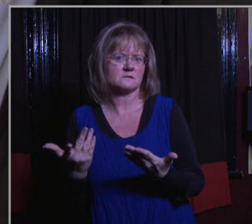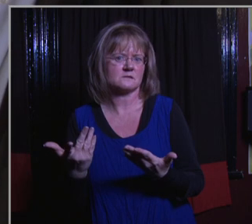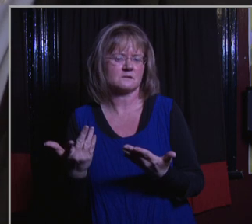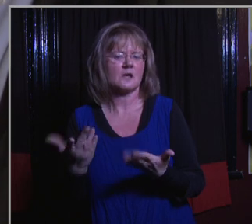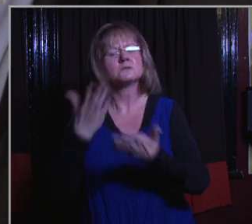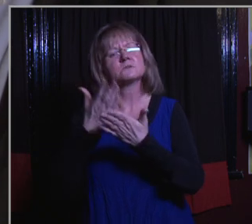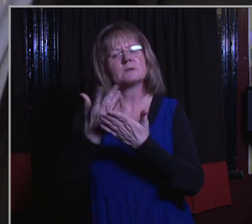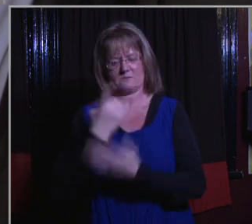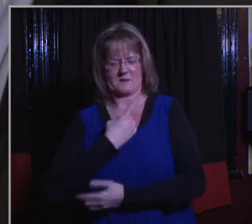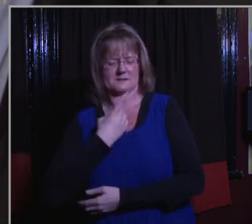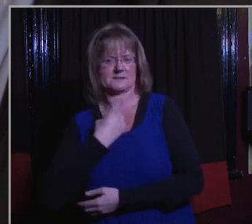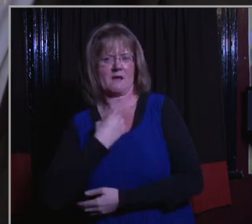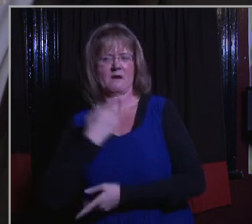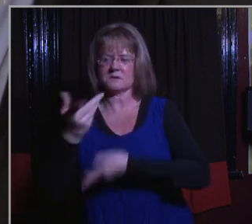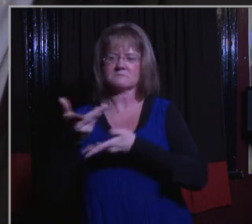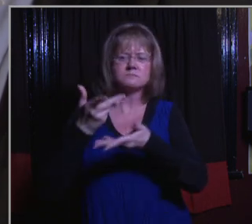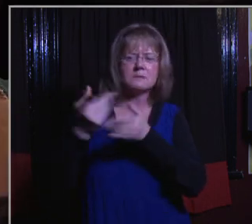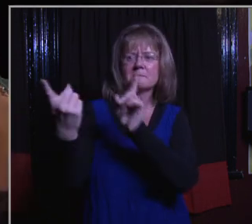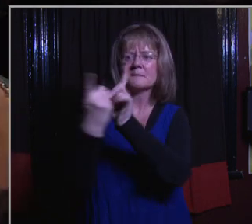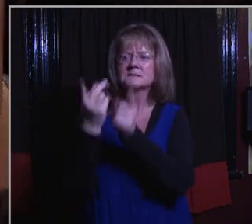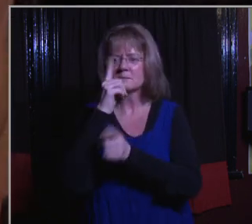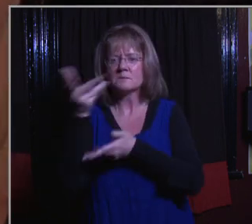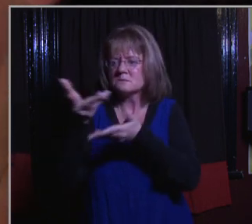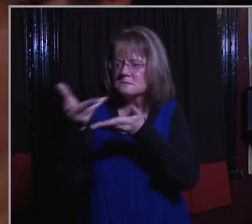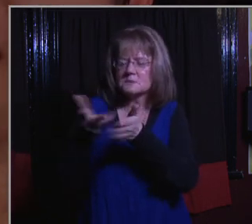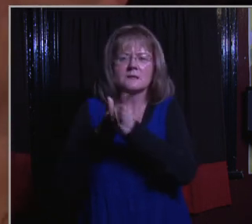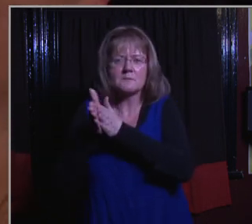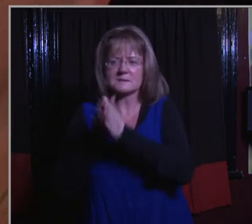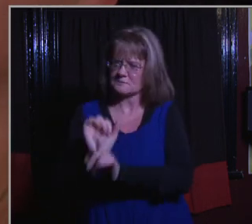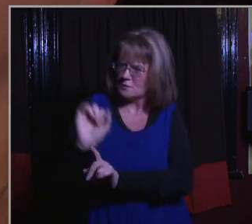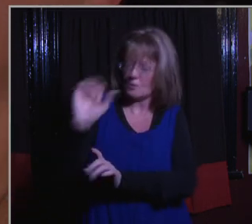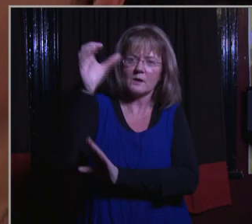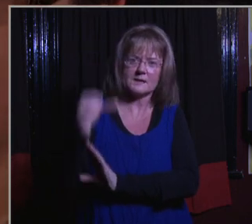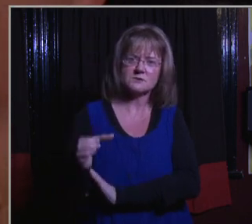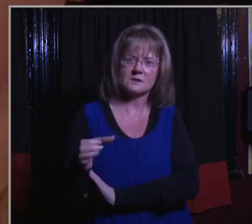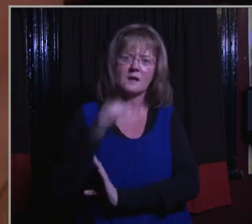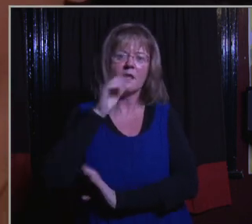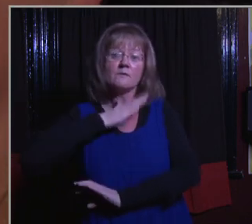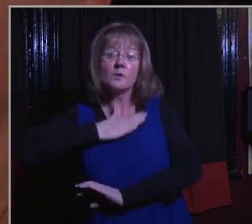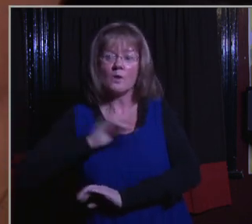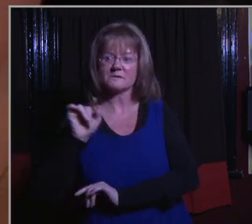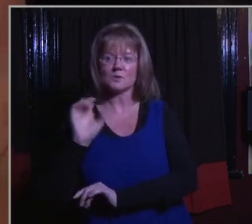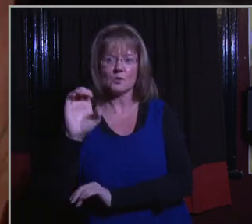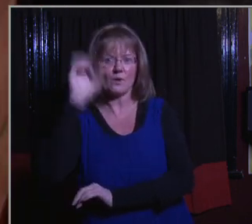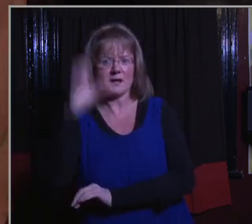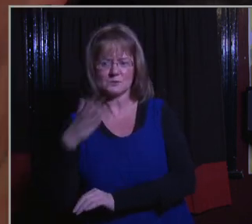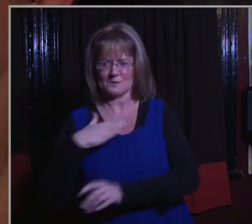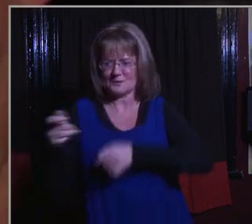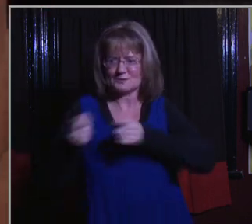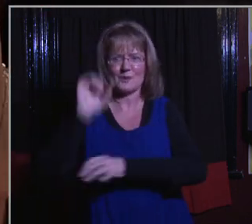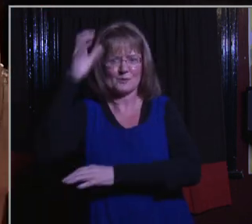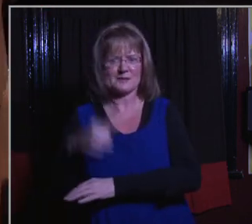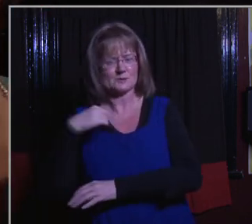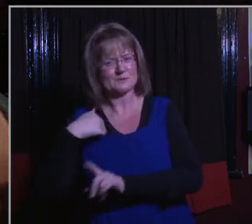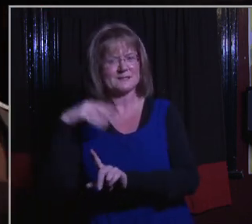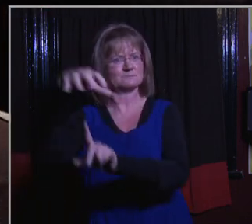for me in talking with people it's a real motivator to say it's your country. If you want it, if you want to have control of it, you have to